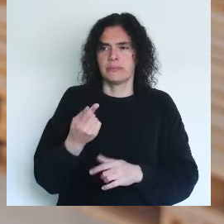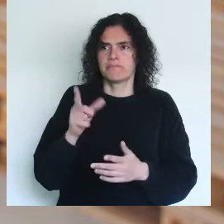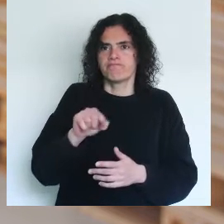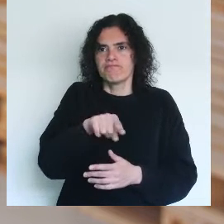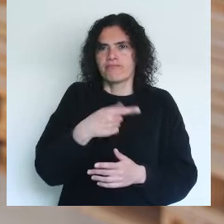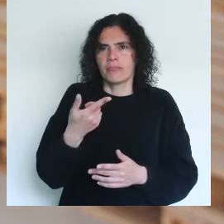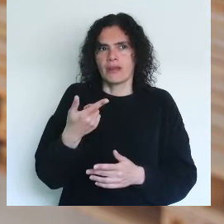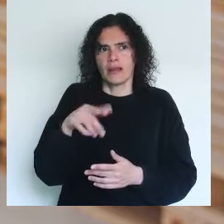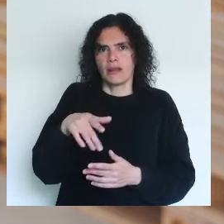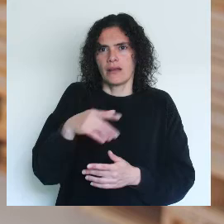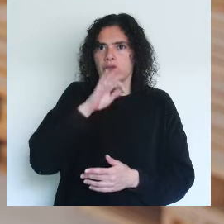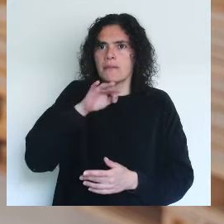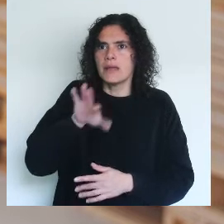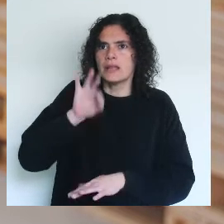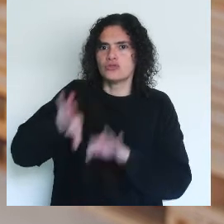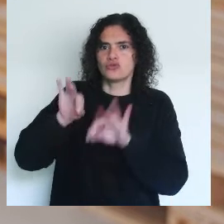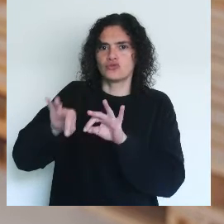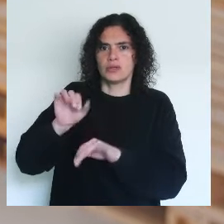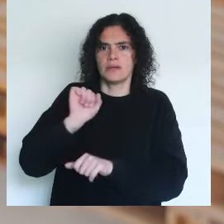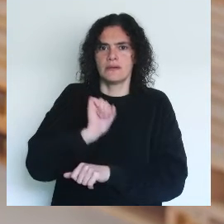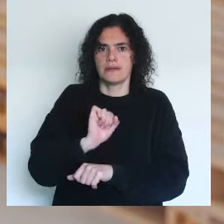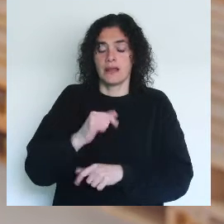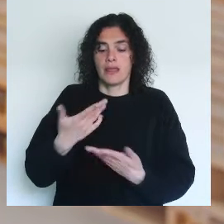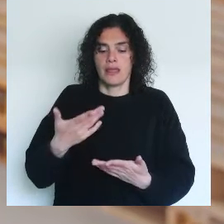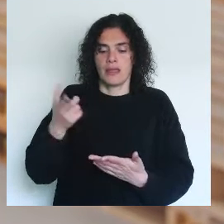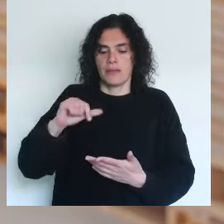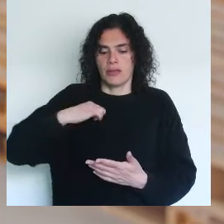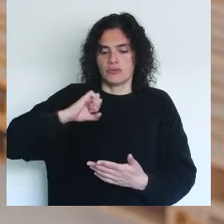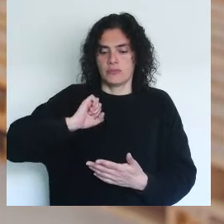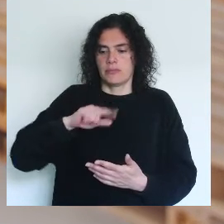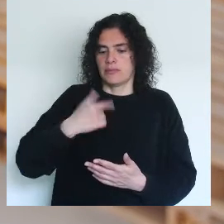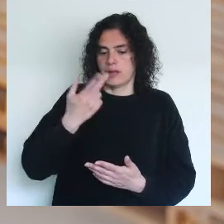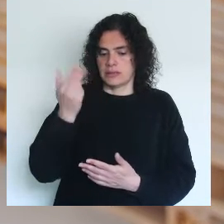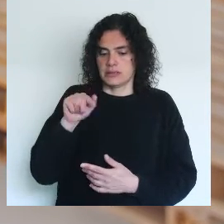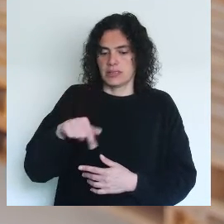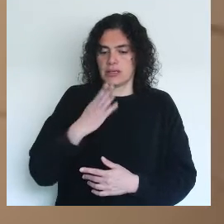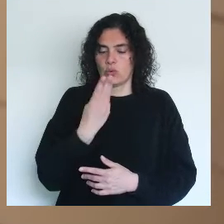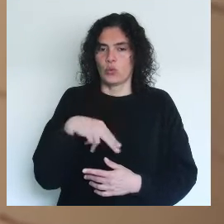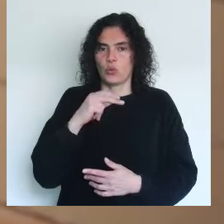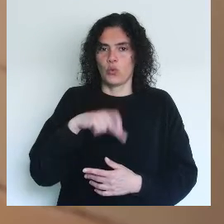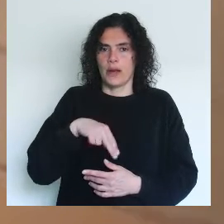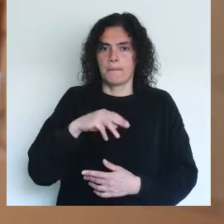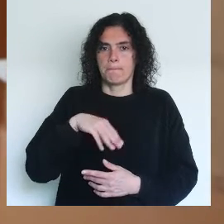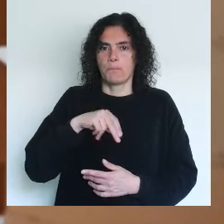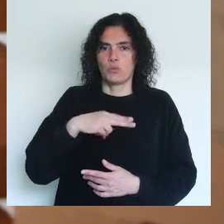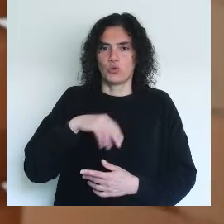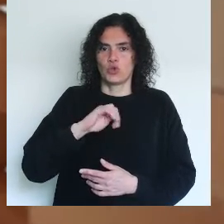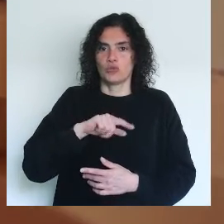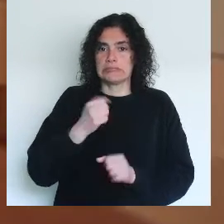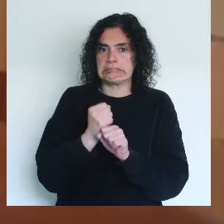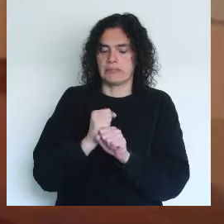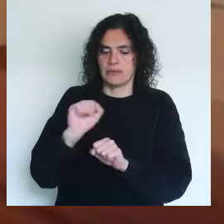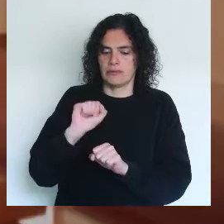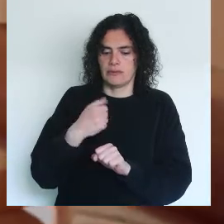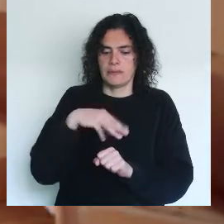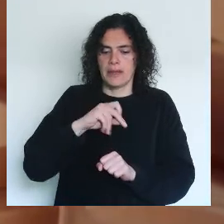almost his chosen family. And you have the Spanish artist here, Juan Munoz, with this